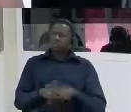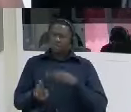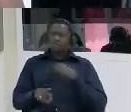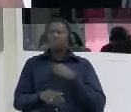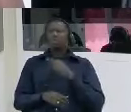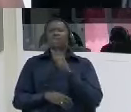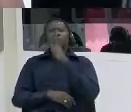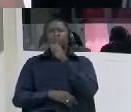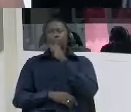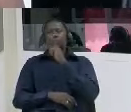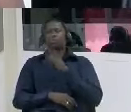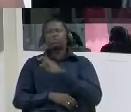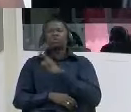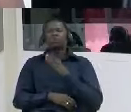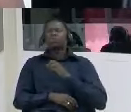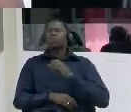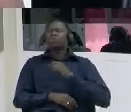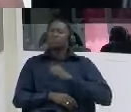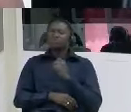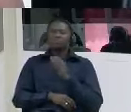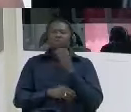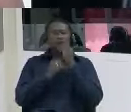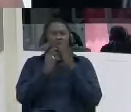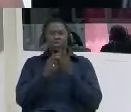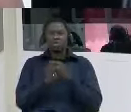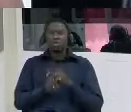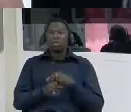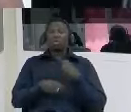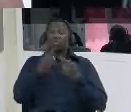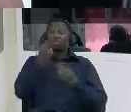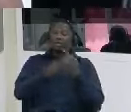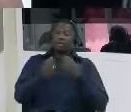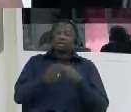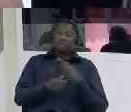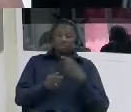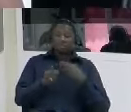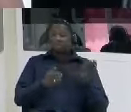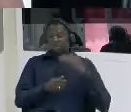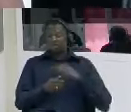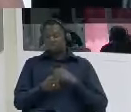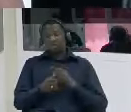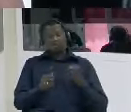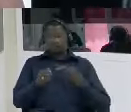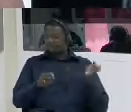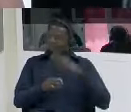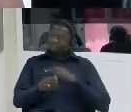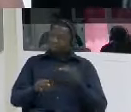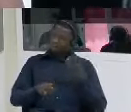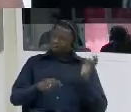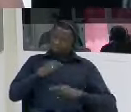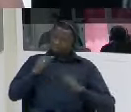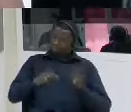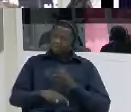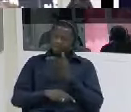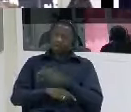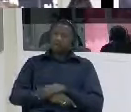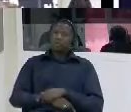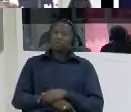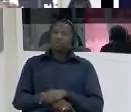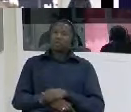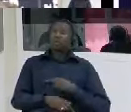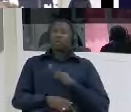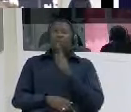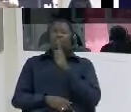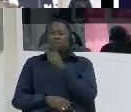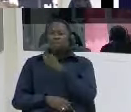and he will again tell them come and get him and who was this musa jamie musa jamie was the ppo